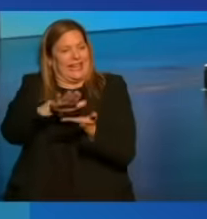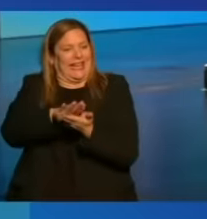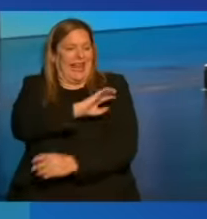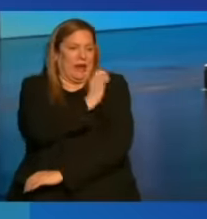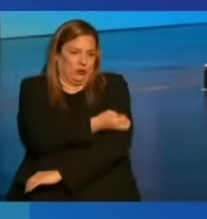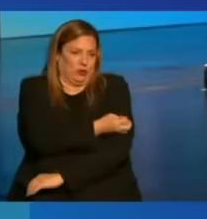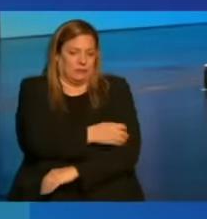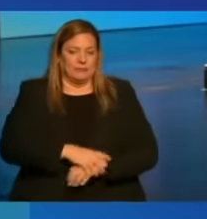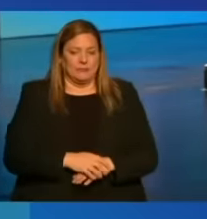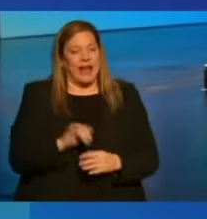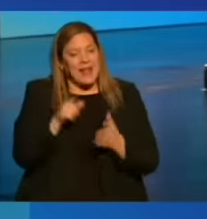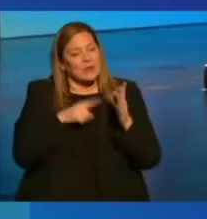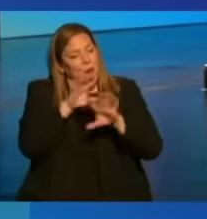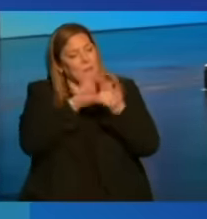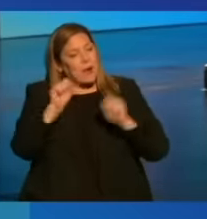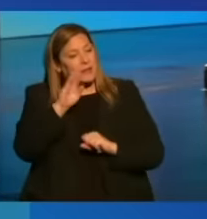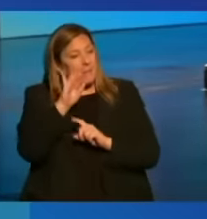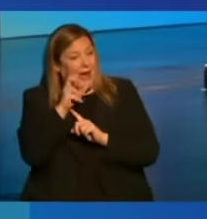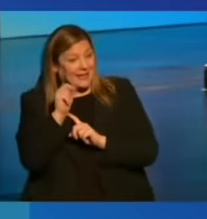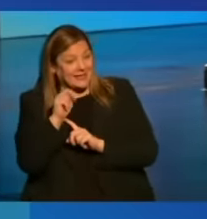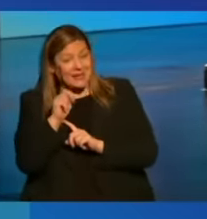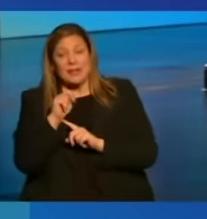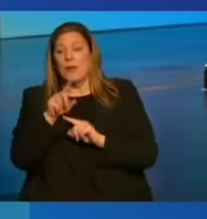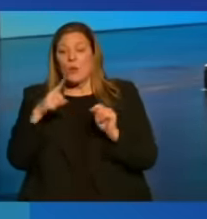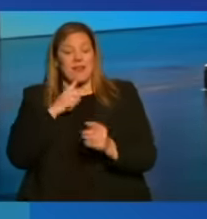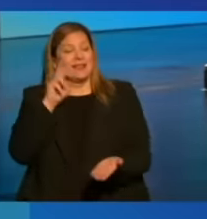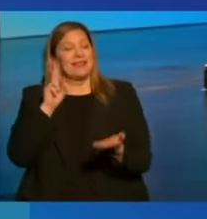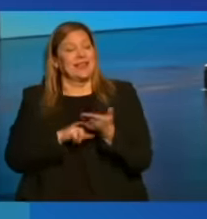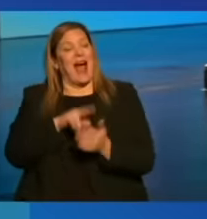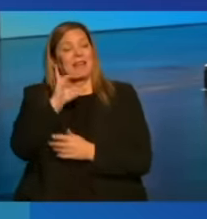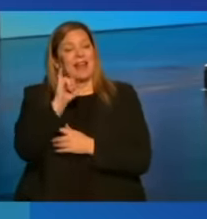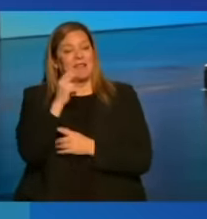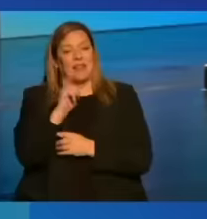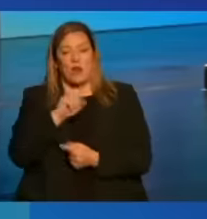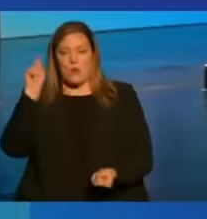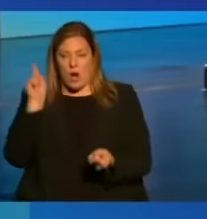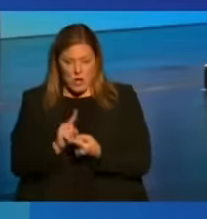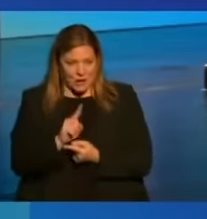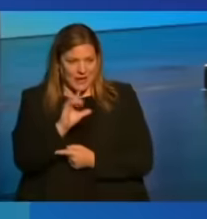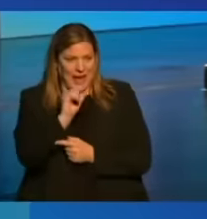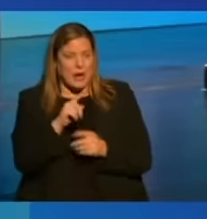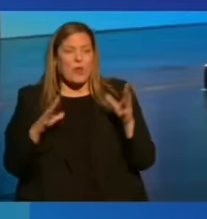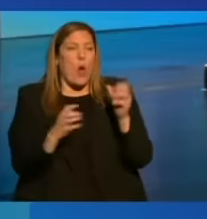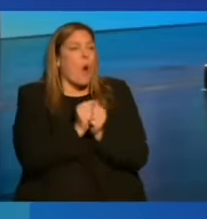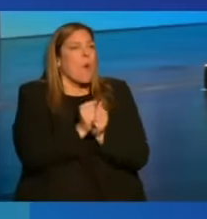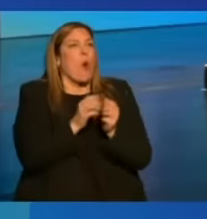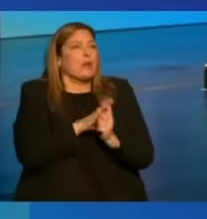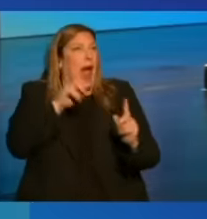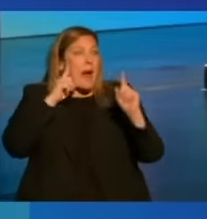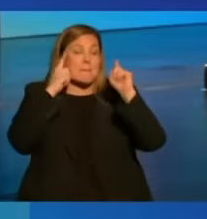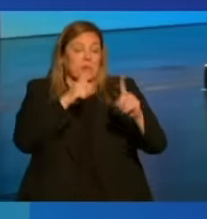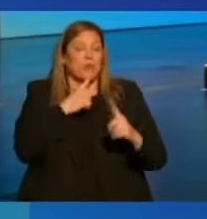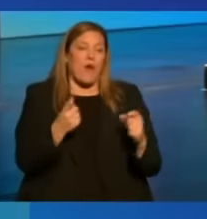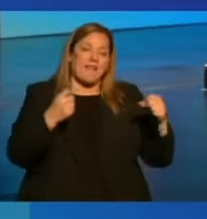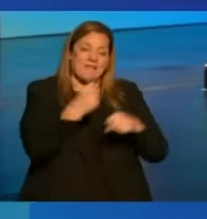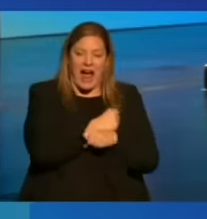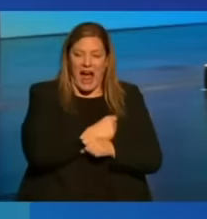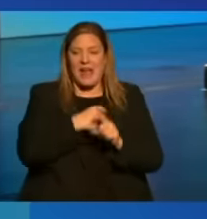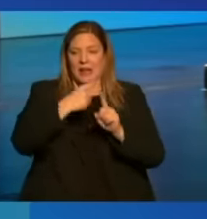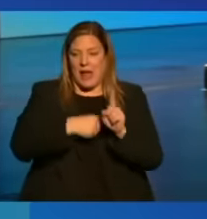That's what President Biden did when he signed the inflation reduction act, the most ambitious investment in combatting climate